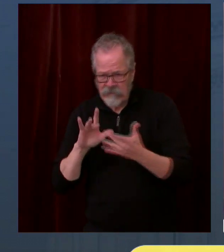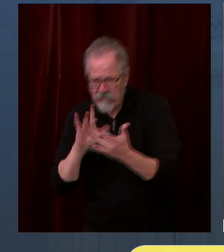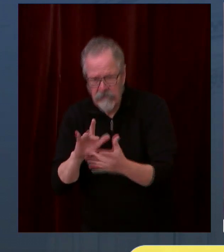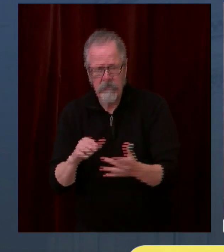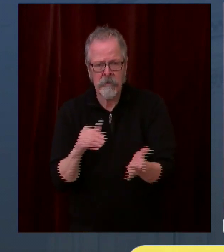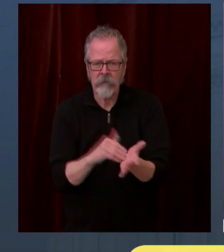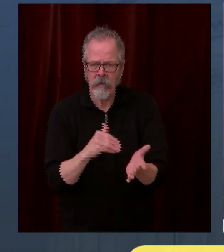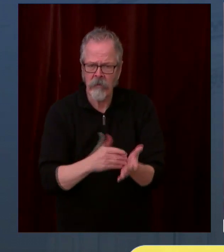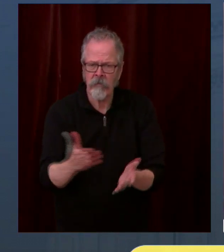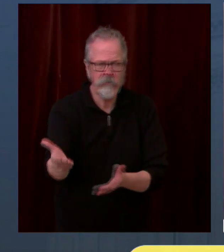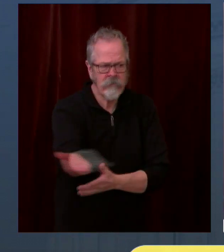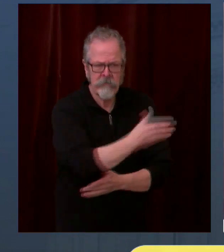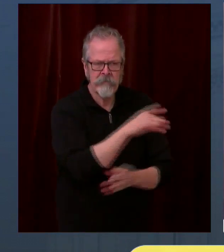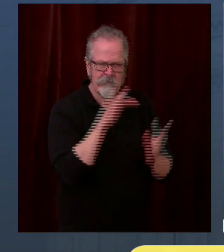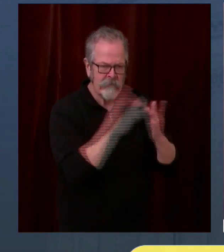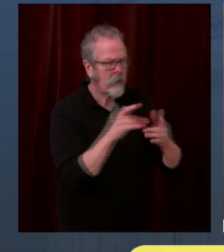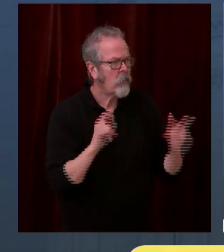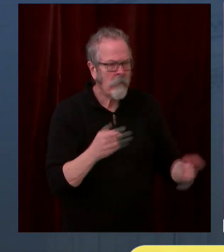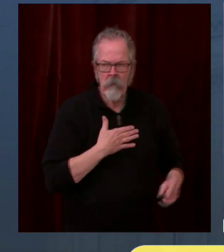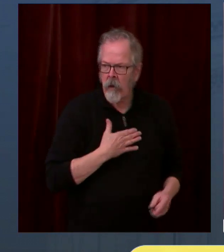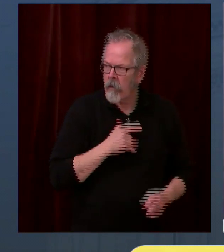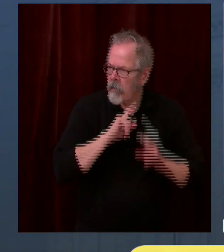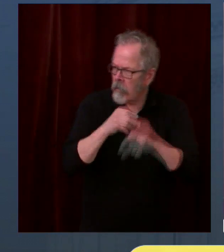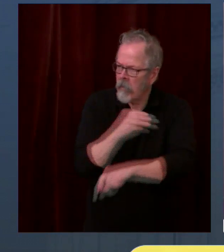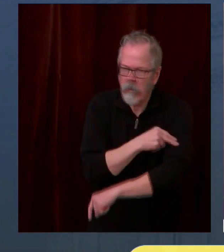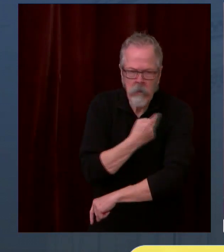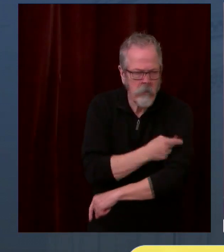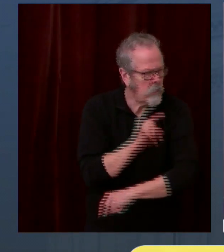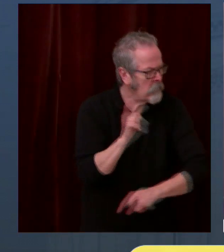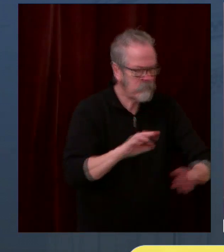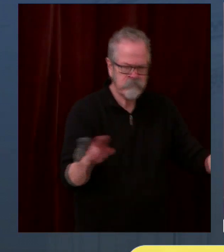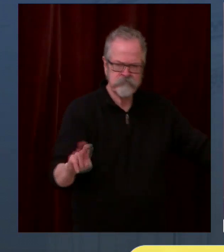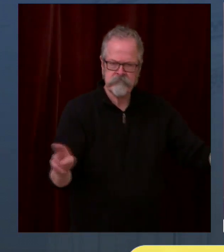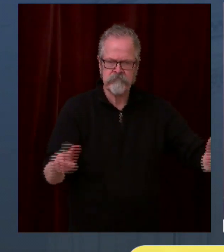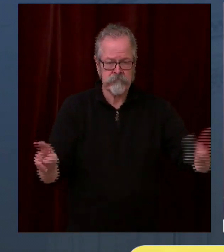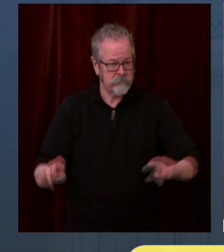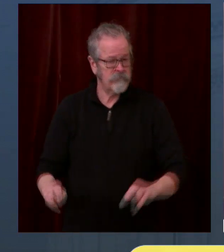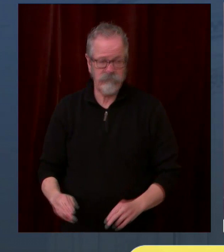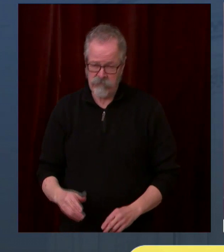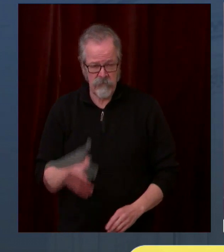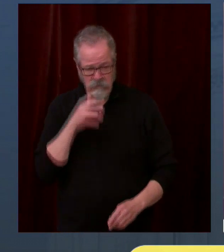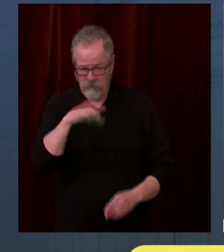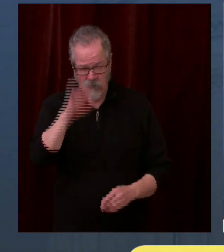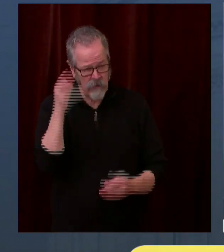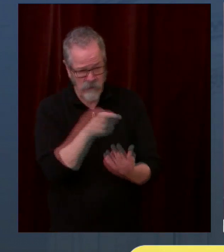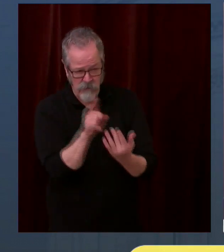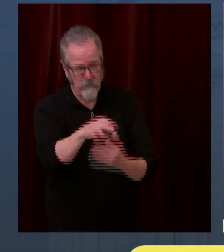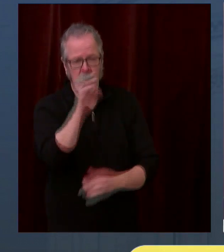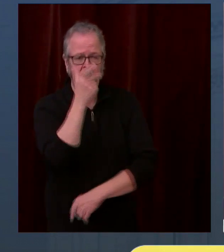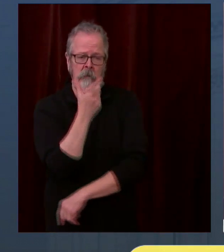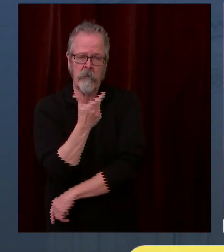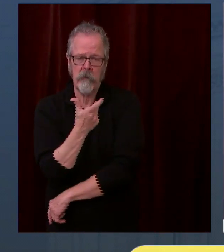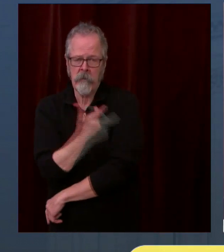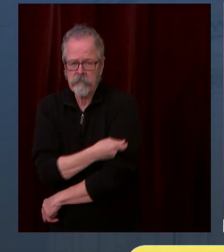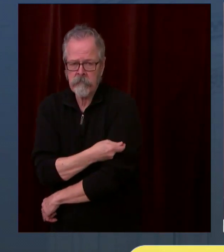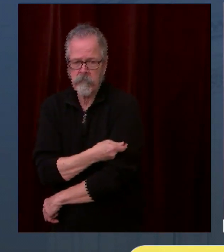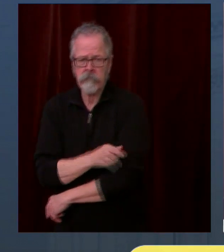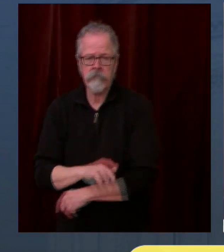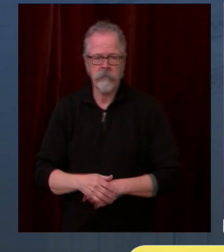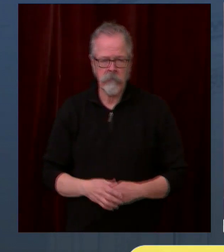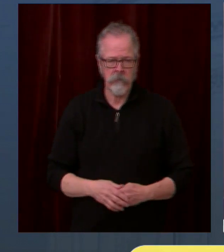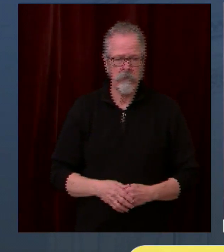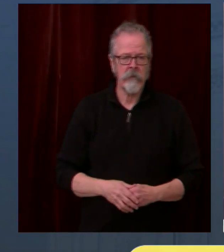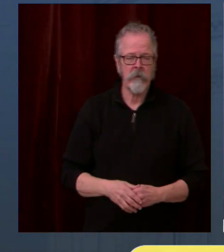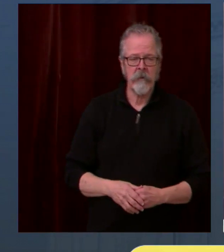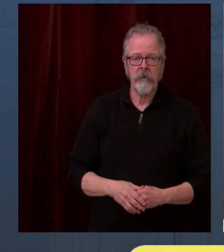to do everything we can to vaccinate those who we know are most risk for adverse effects if they were